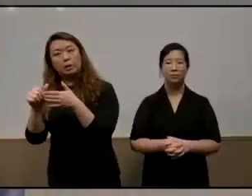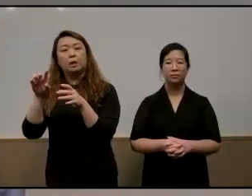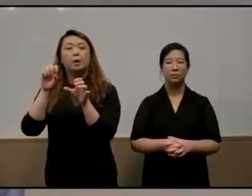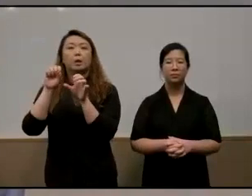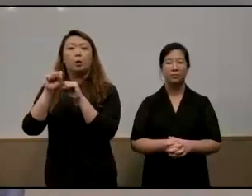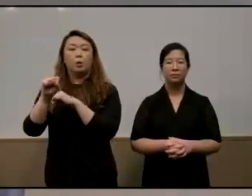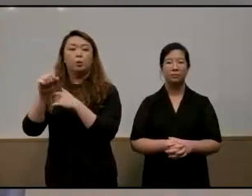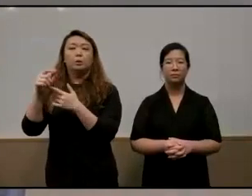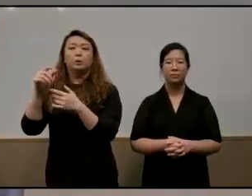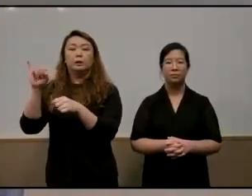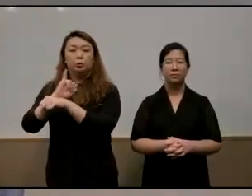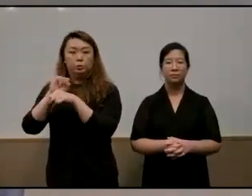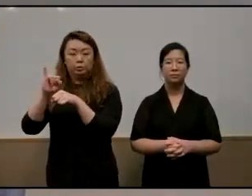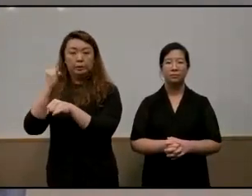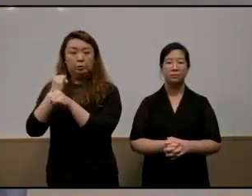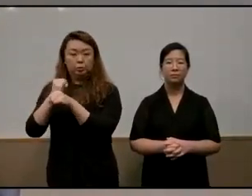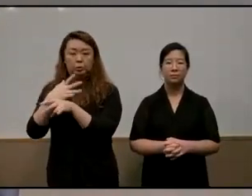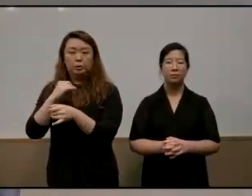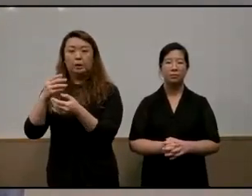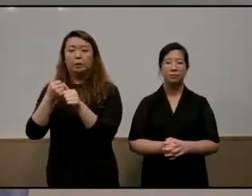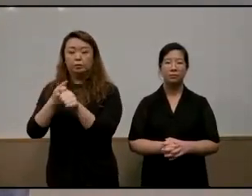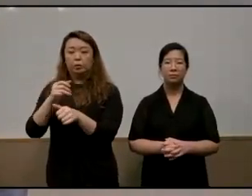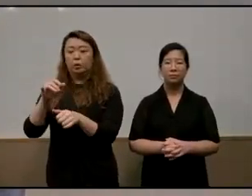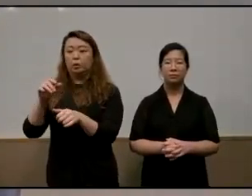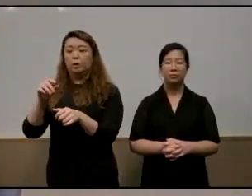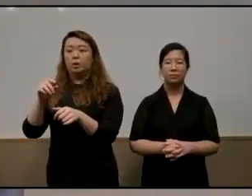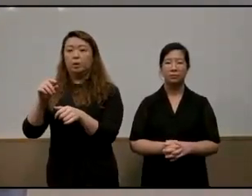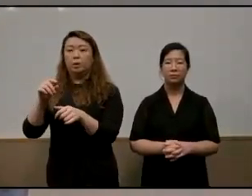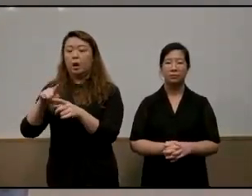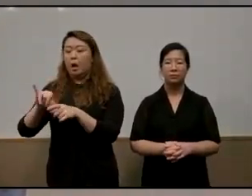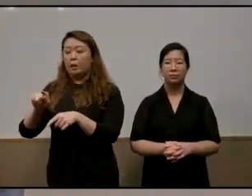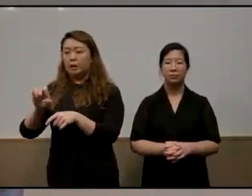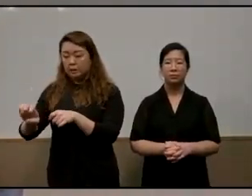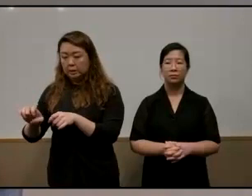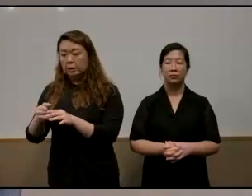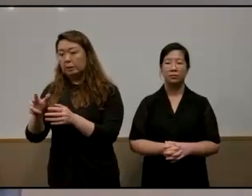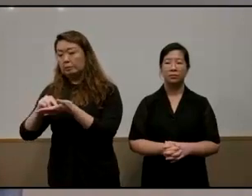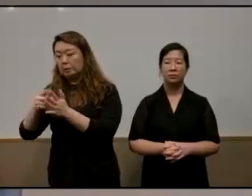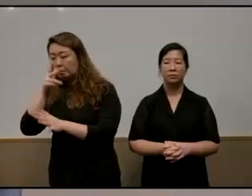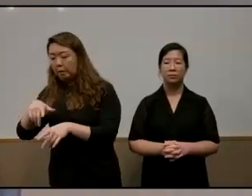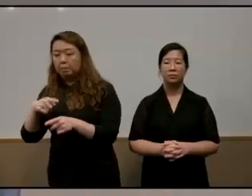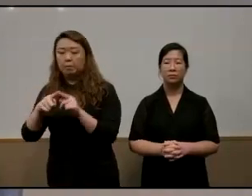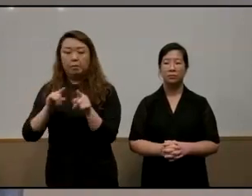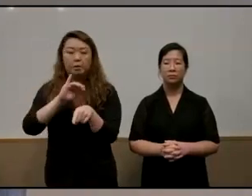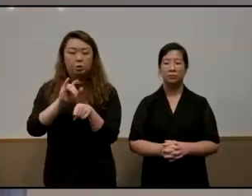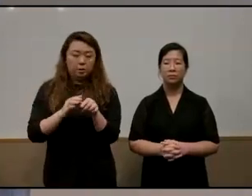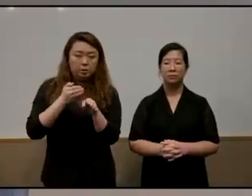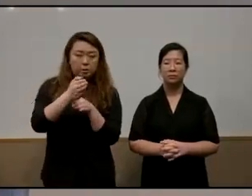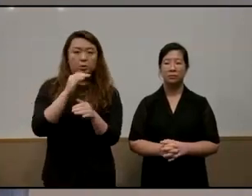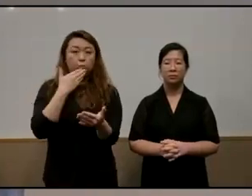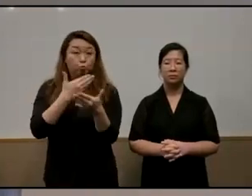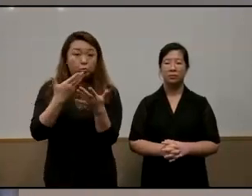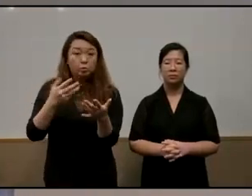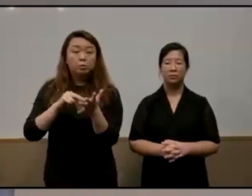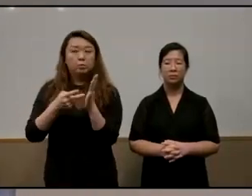like it for lower performing and disadvantage and jc only for the expiring so the question really hinges on institutional capital and